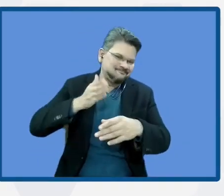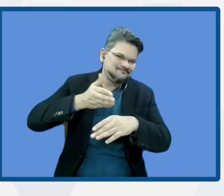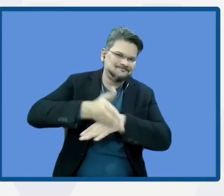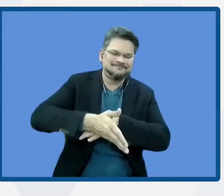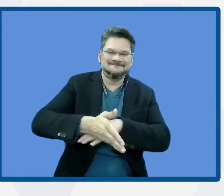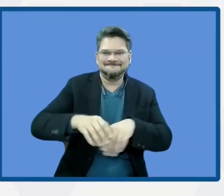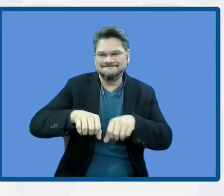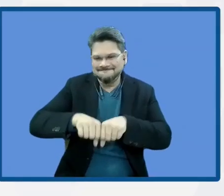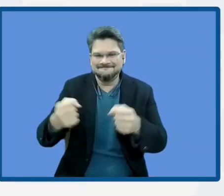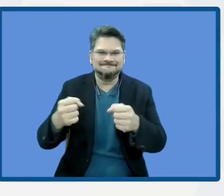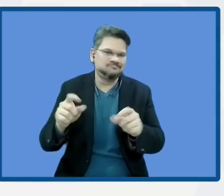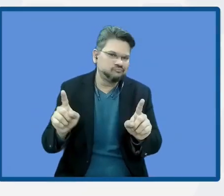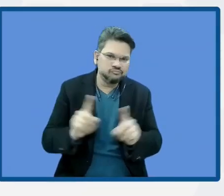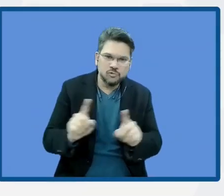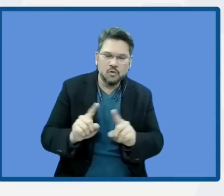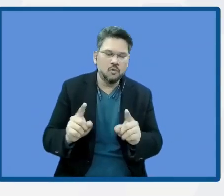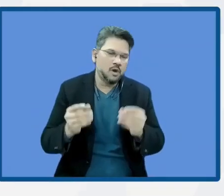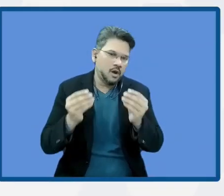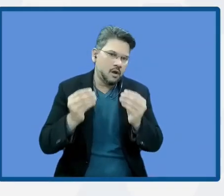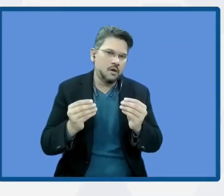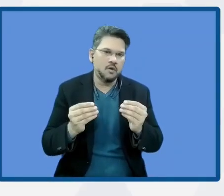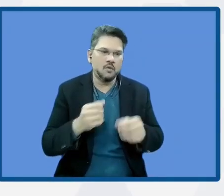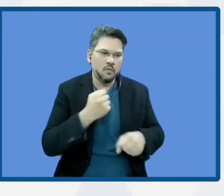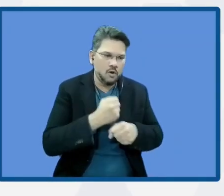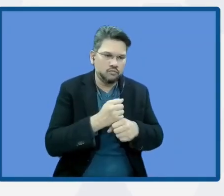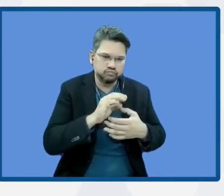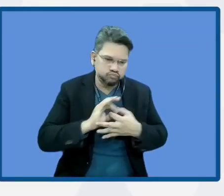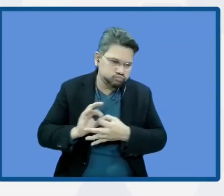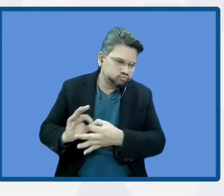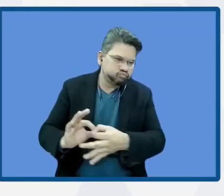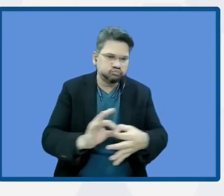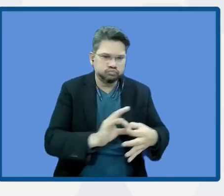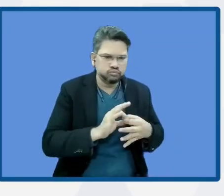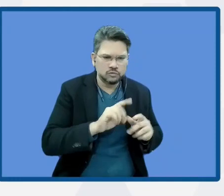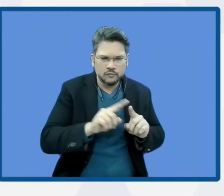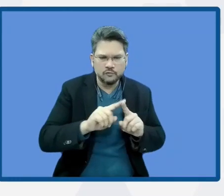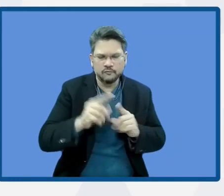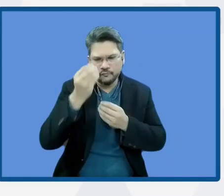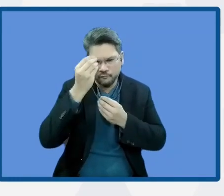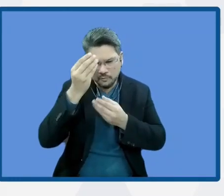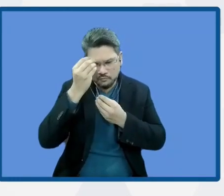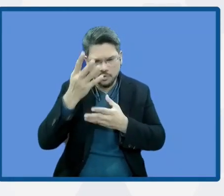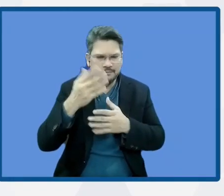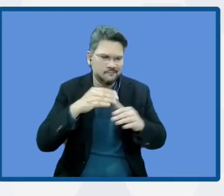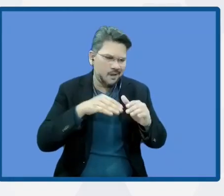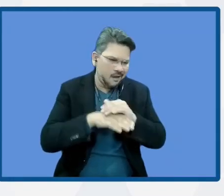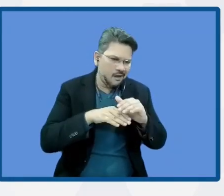and to see how we can have access to the information, understand the information and understand each other.